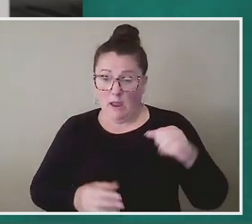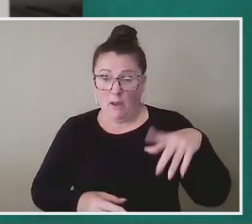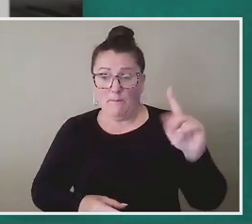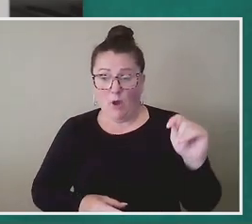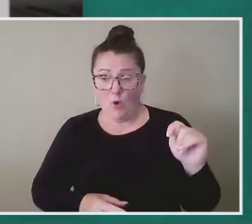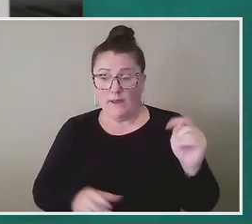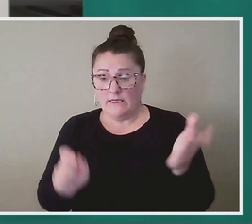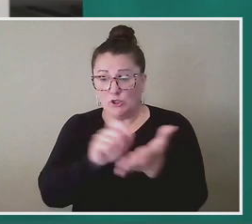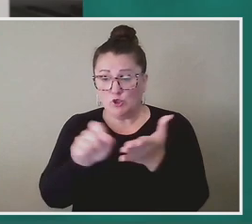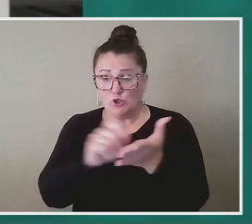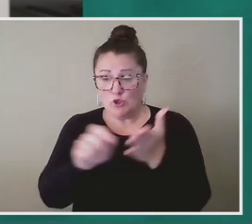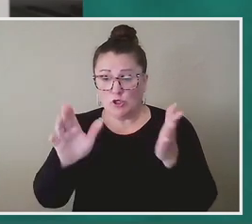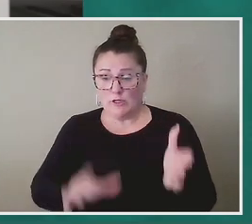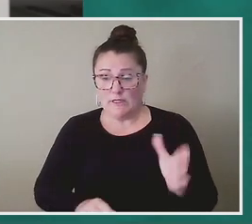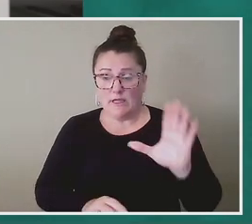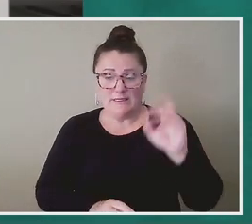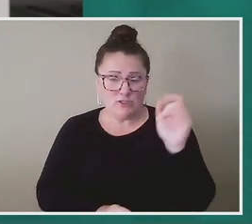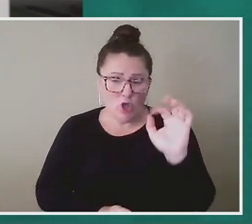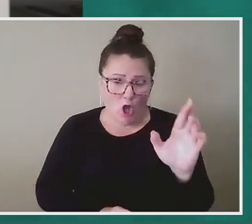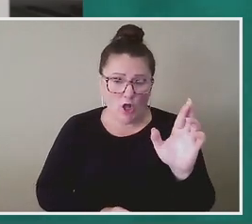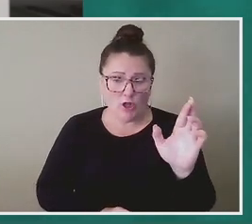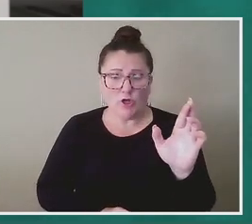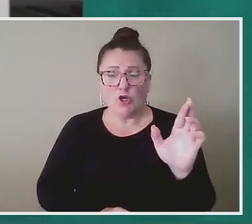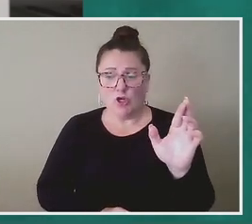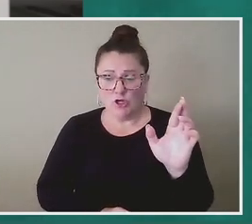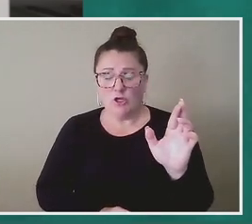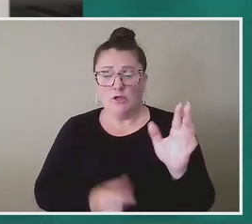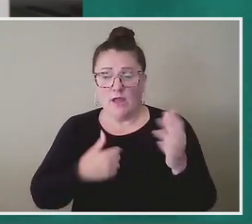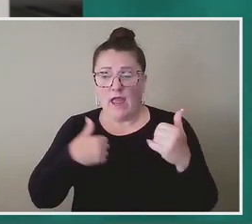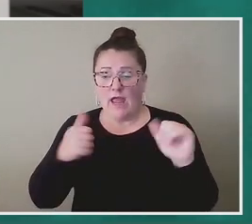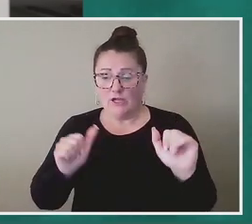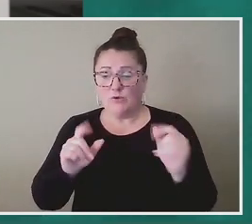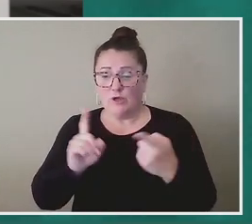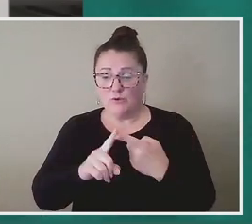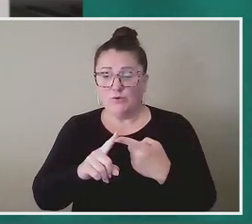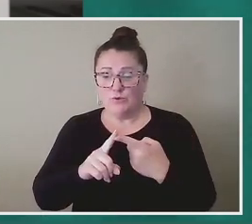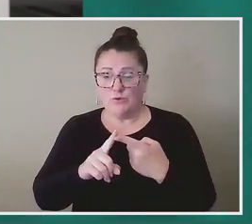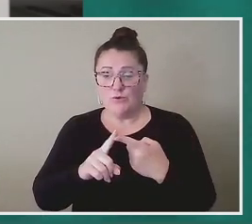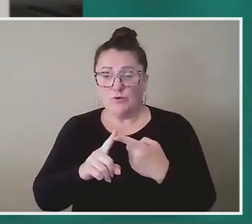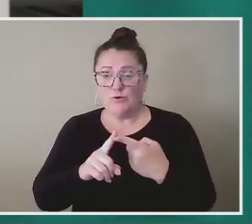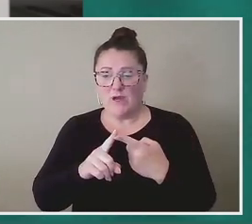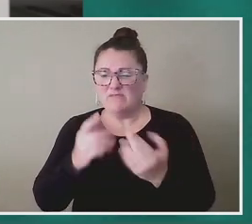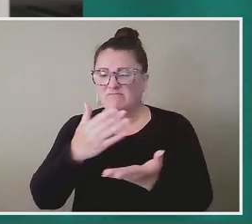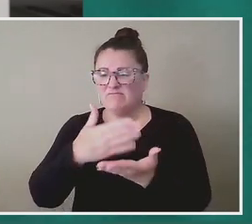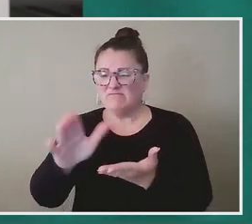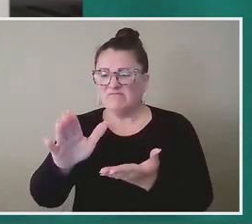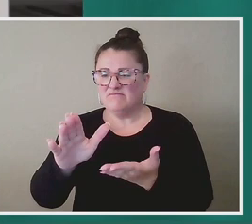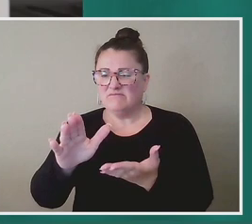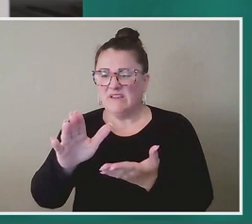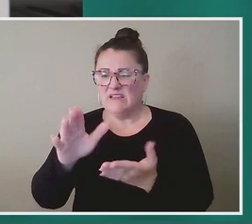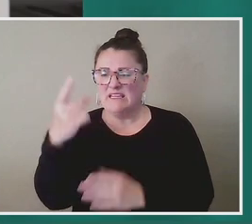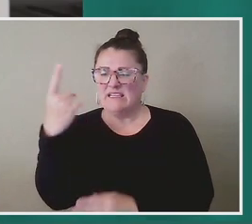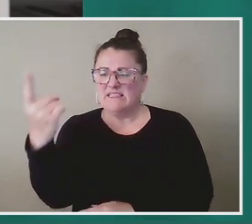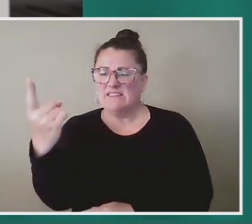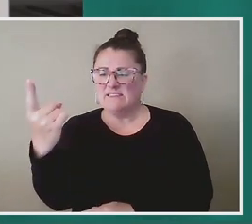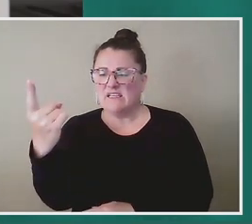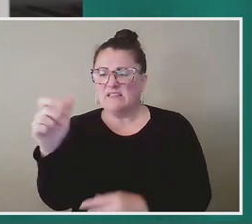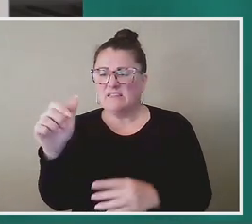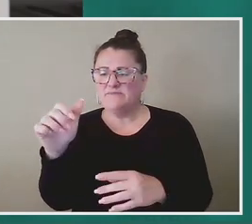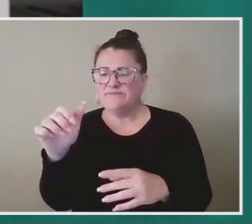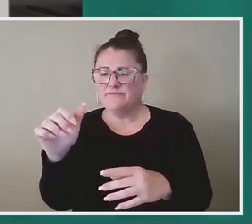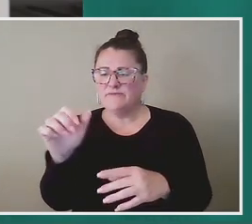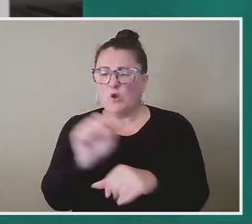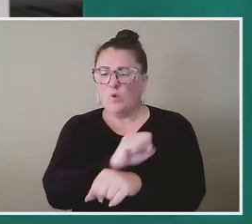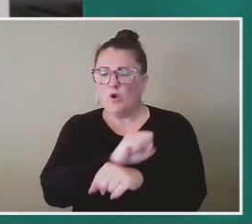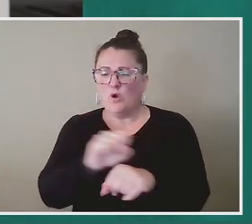journalist, and a scholar, and so try to reject sort of singular disciplinary boundaries, or boundaries of